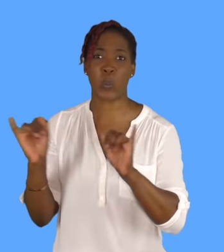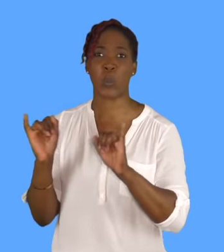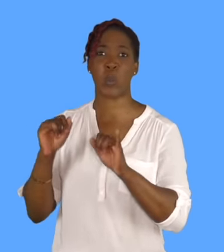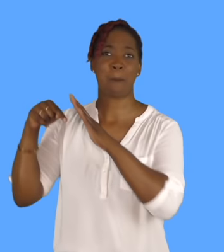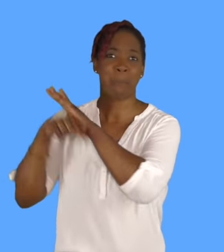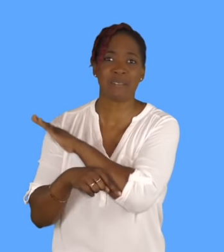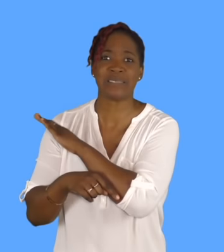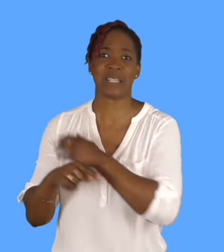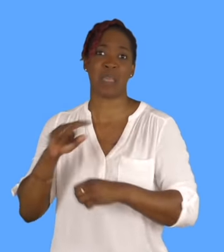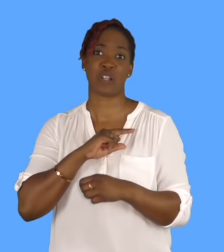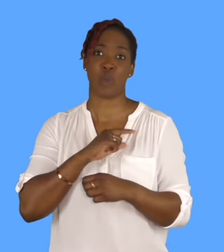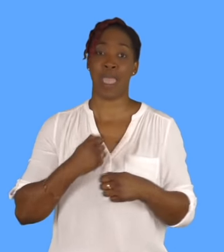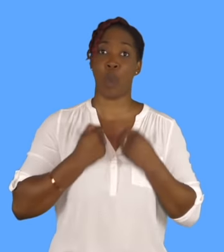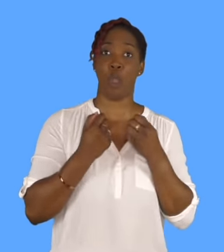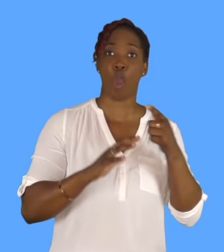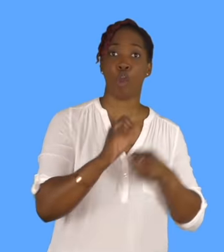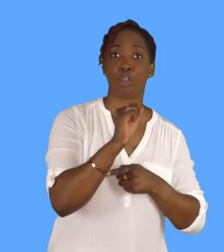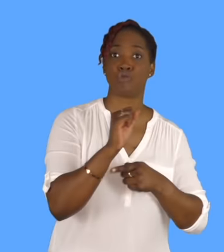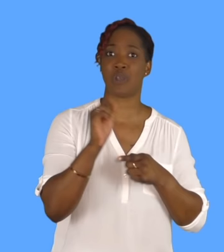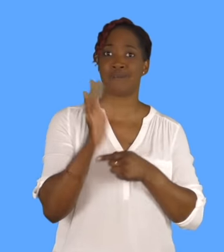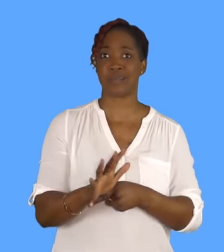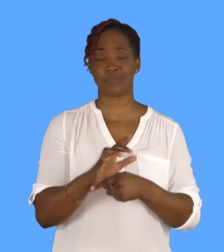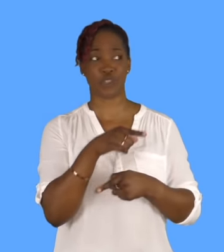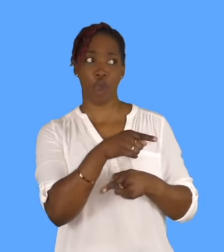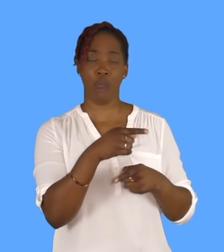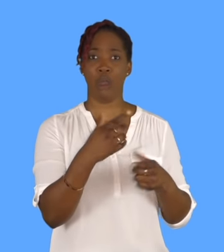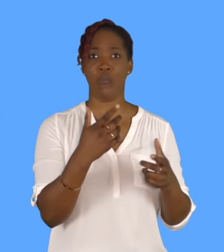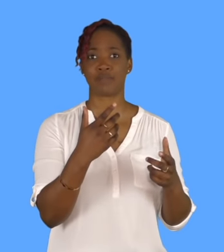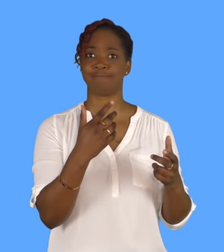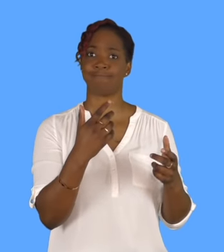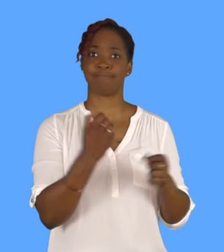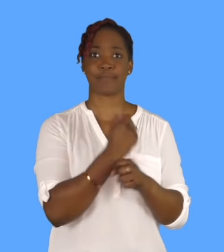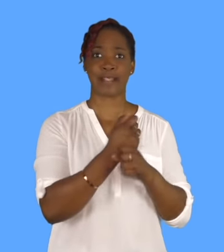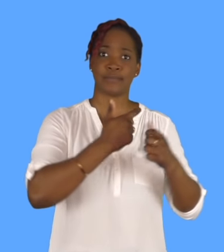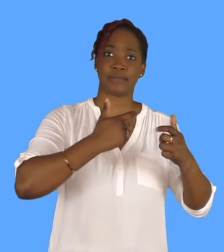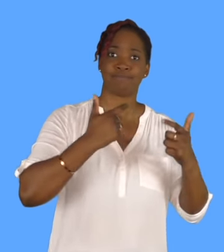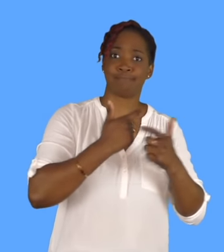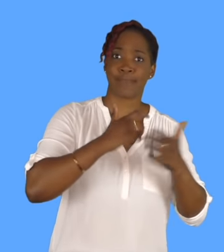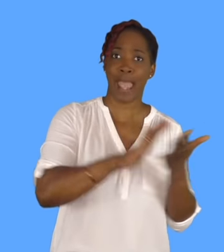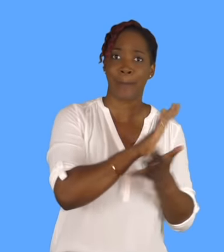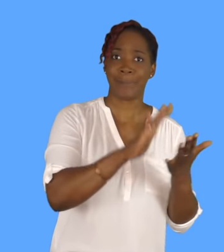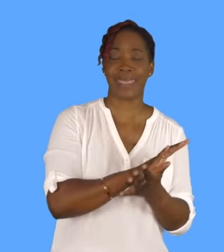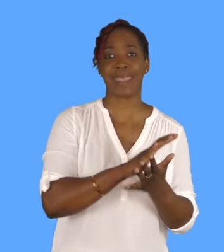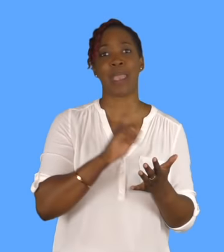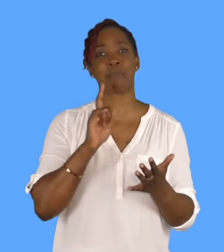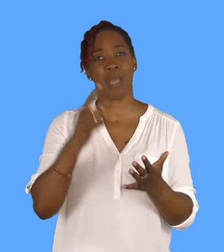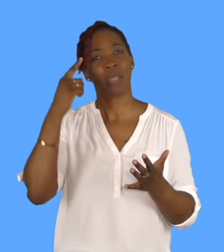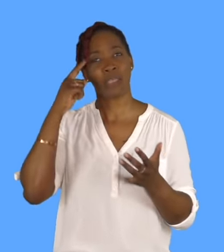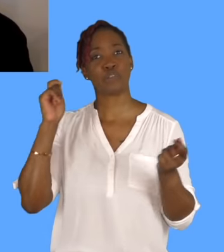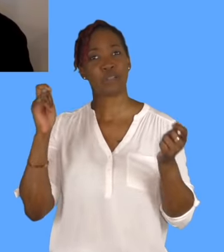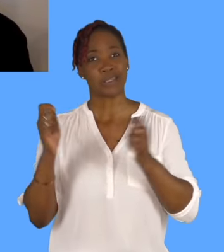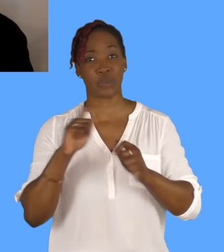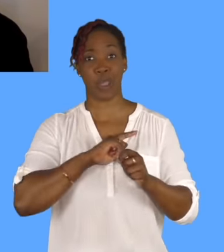films are made a certain way, and now they're changing, because, you know, I think the world's getting smaller, and a million reasons.